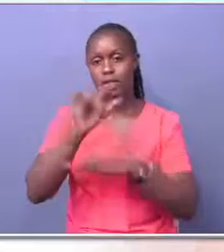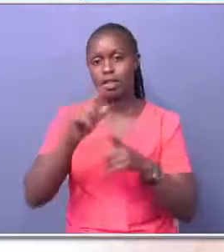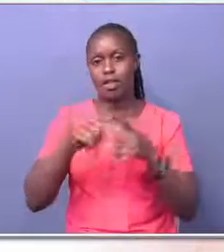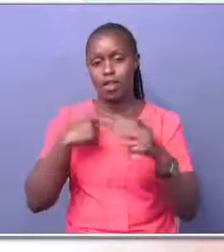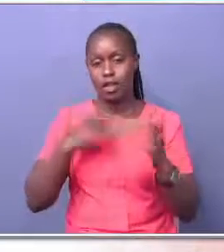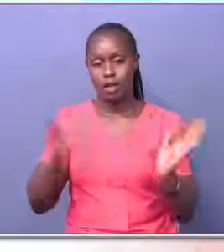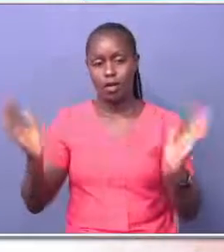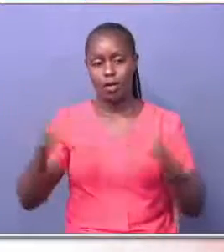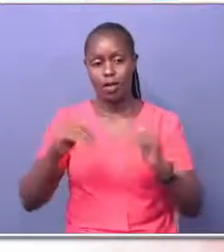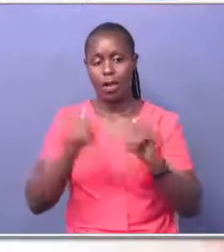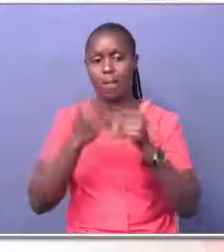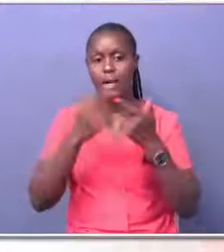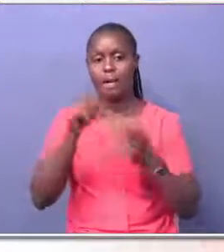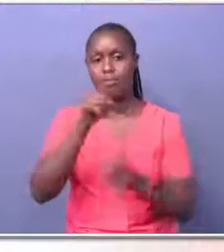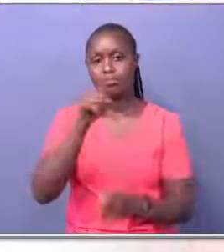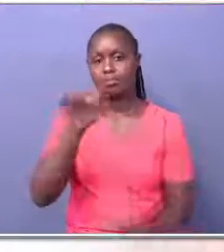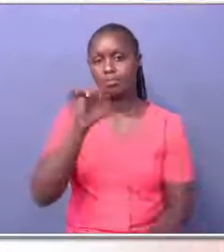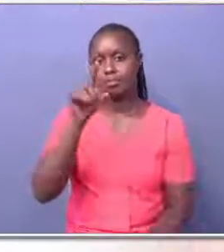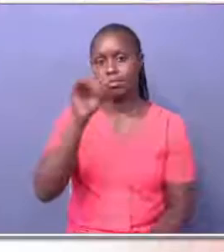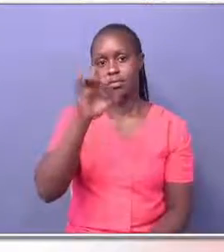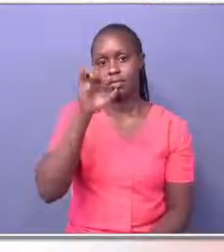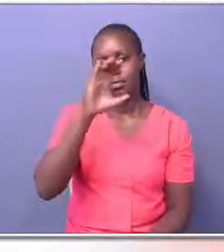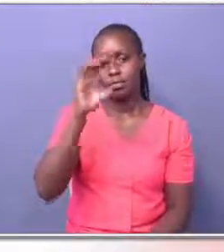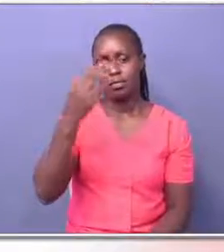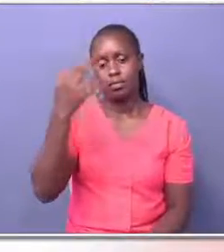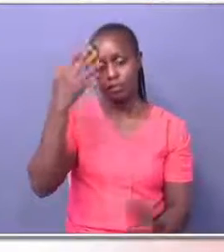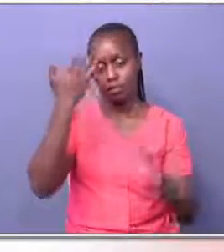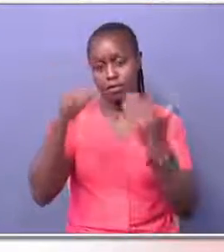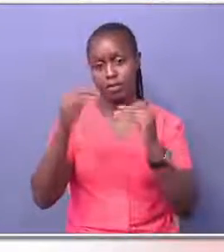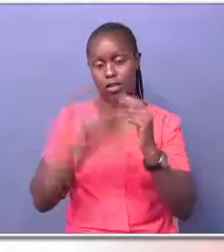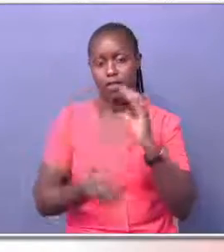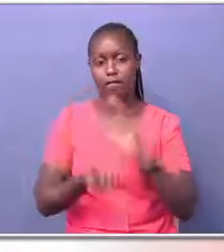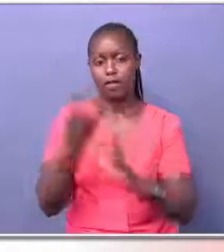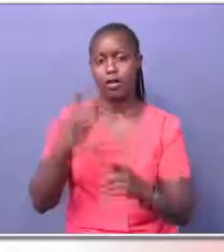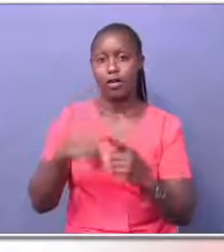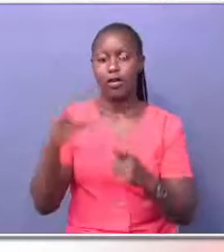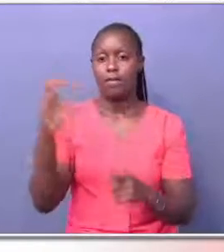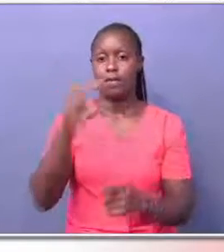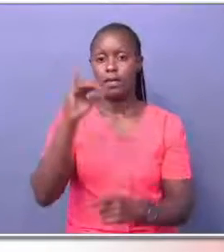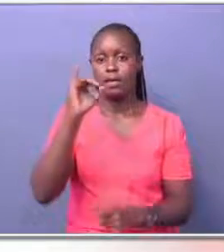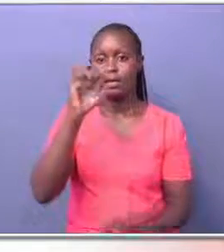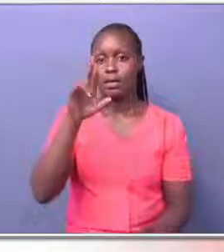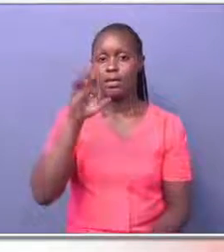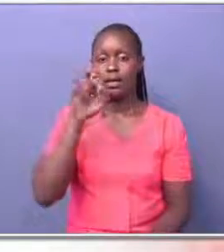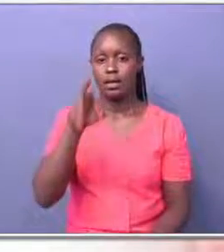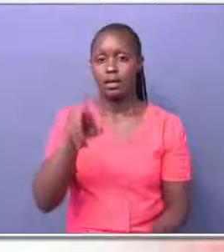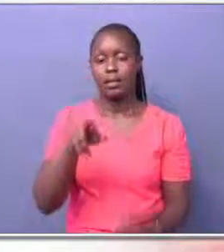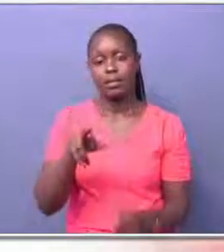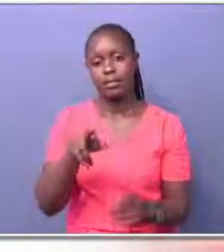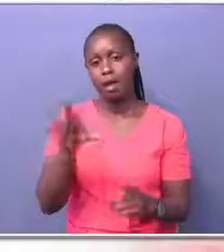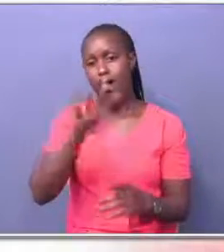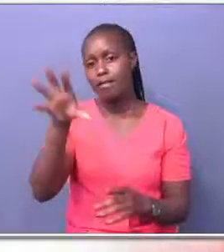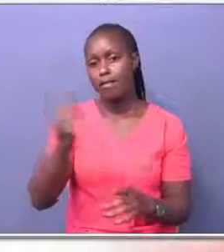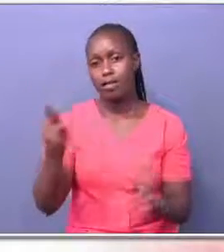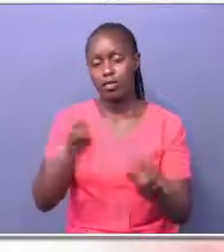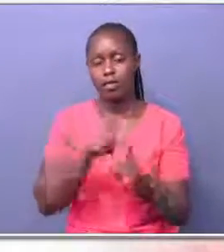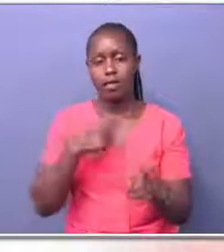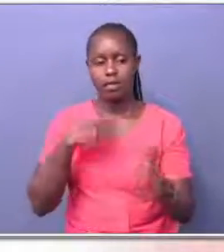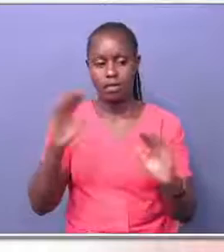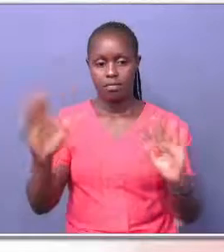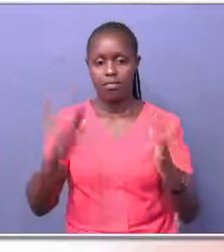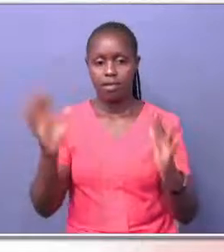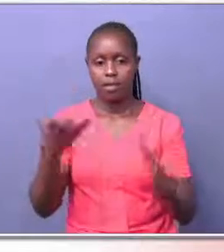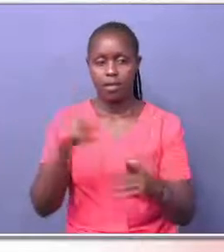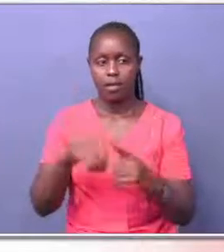held at ZTEC University, Dr. Bright Mawoodor, the founder of Cyber Security Collective Africa HACON, has sensitized them